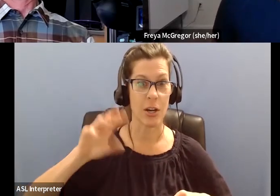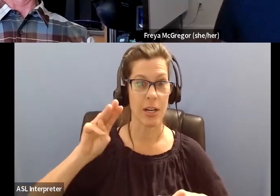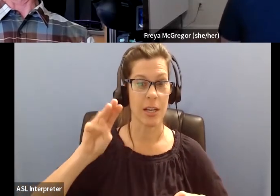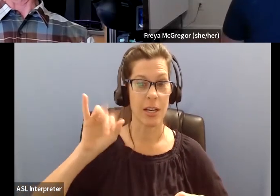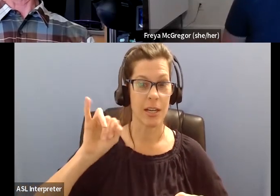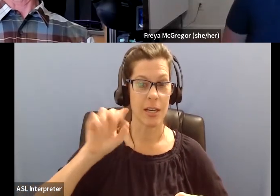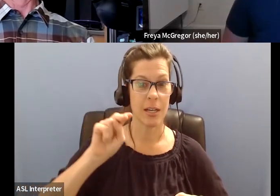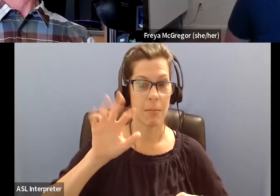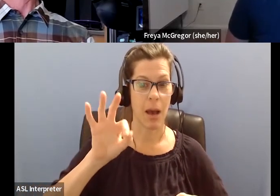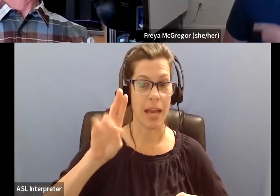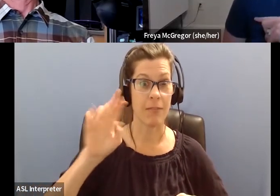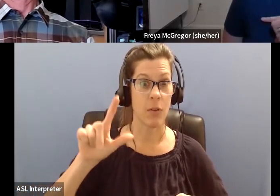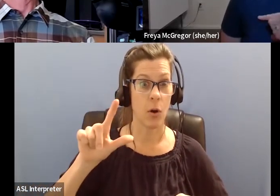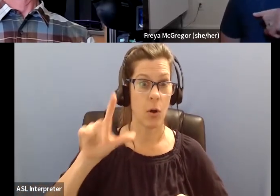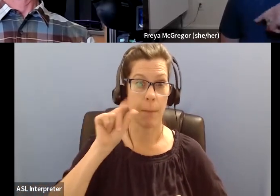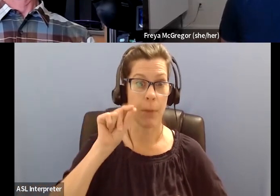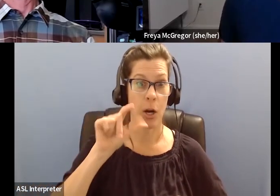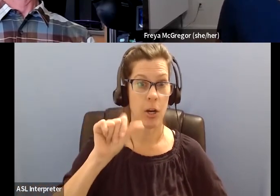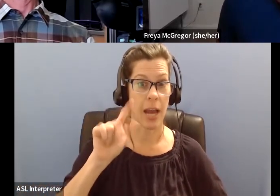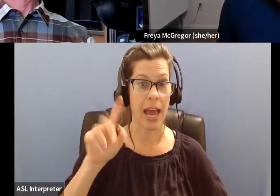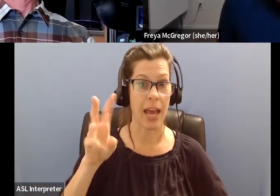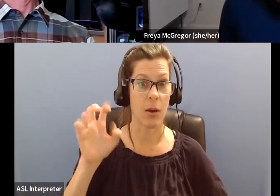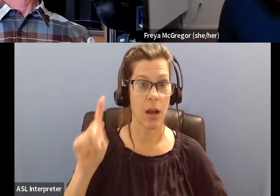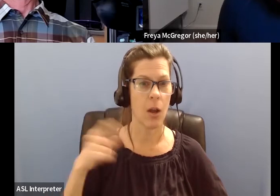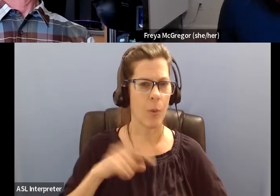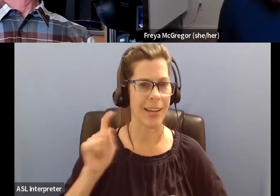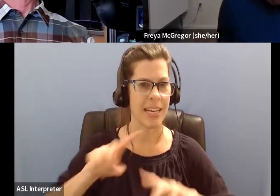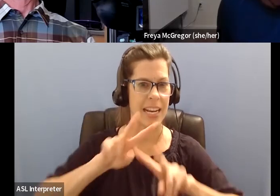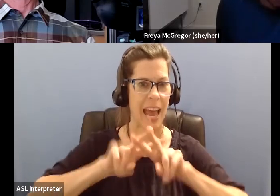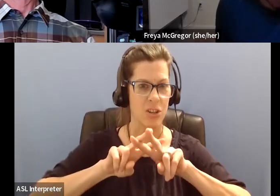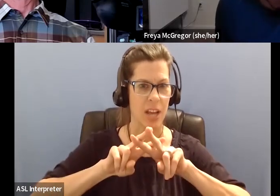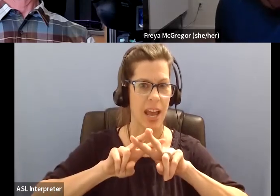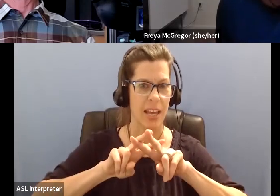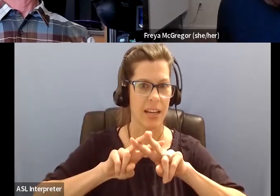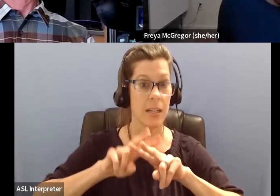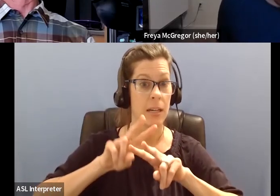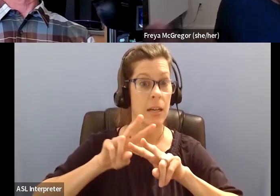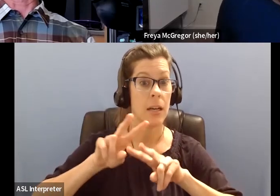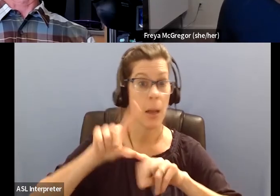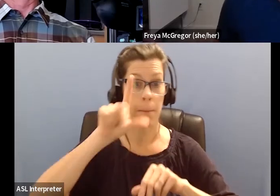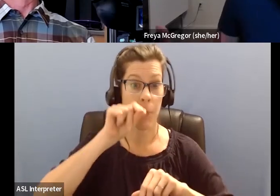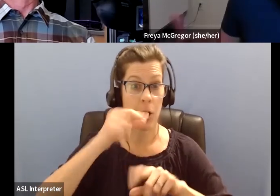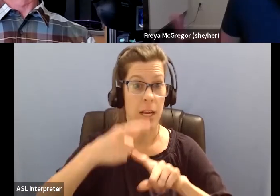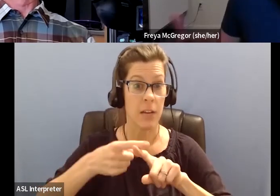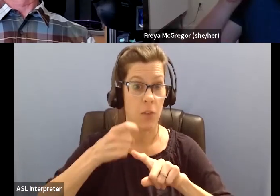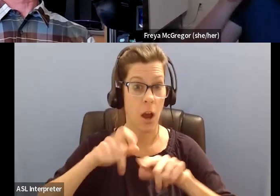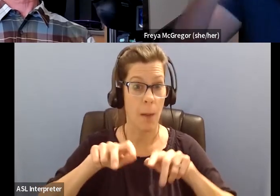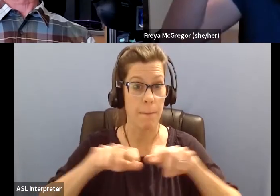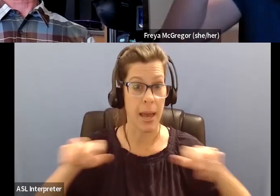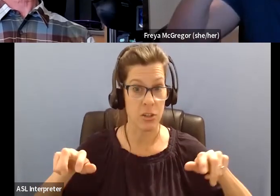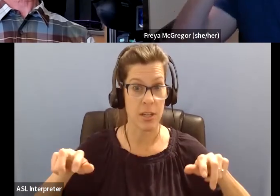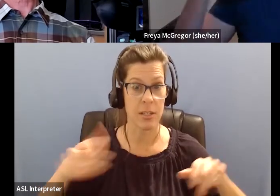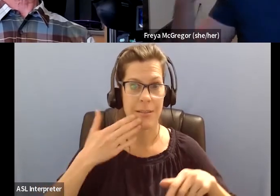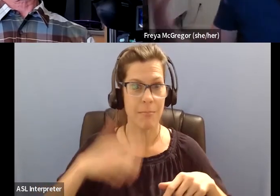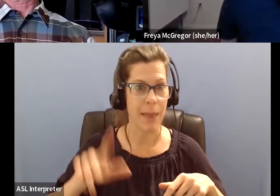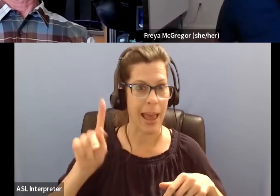-shirt. I also think we need a t-shirt that says hashtag. Oh, we need a hashtag at least about birding from benches. Um, a lot of people with, you know, the bad knee and